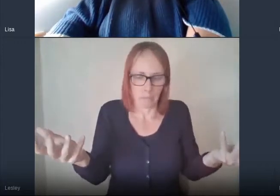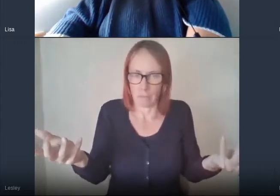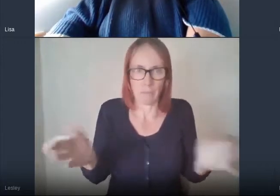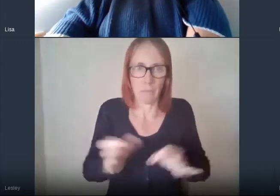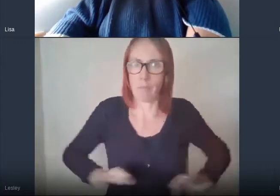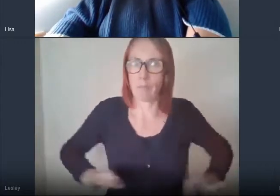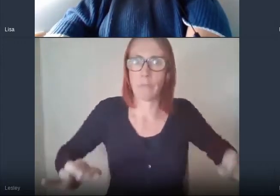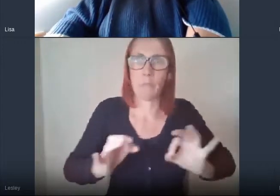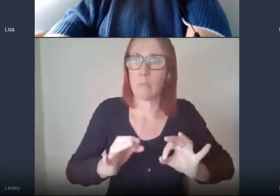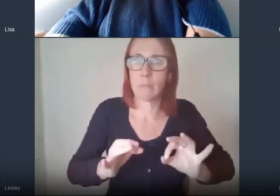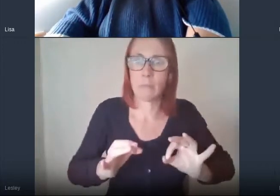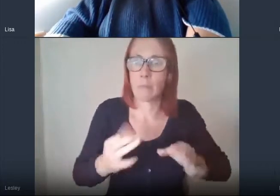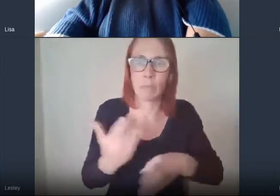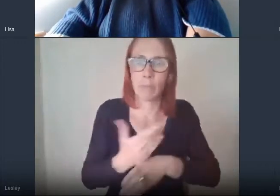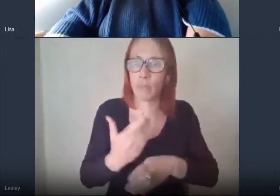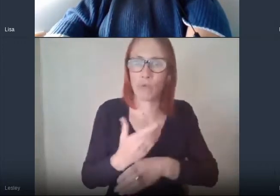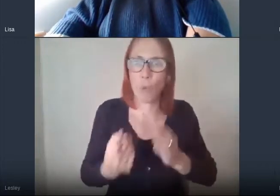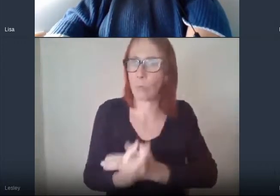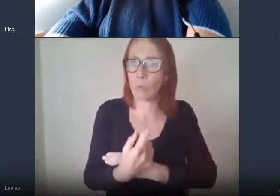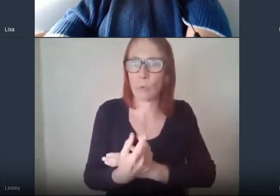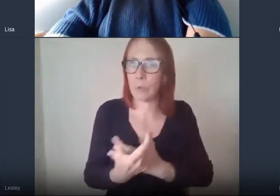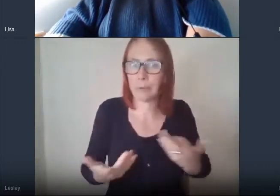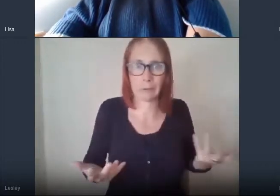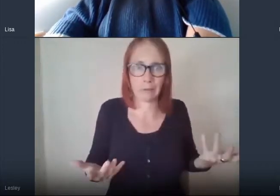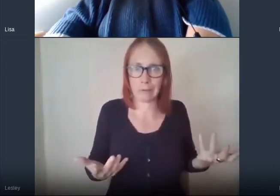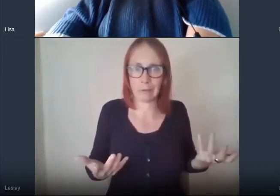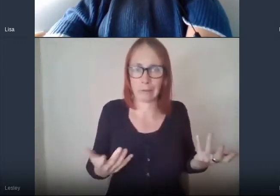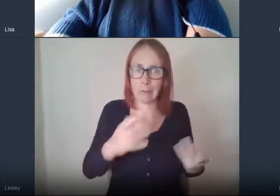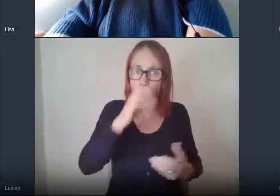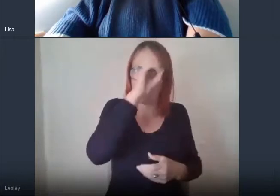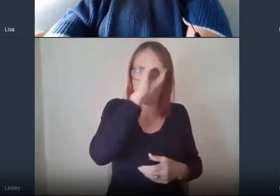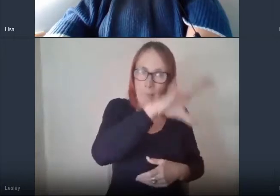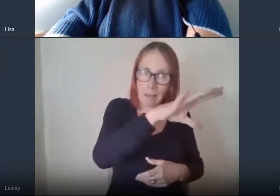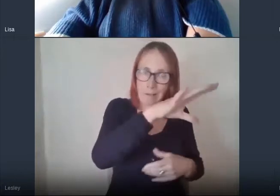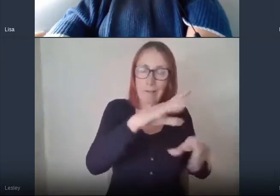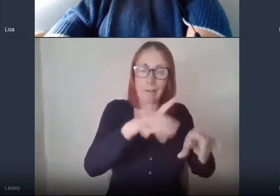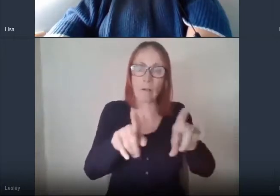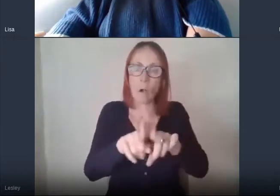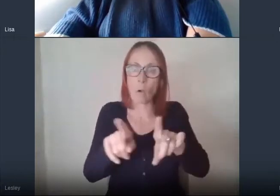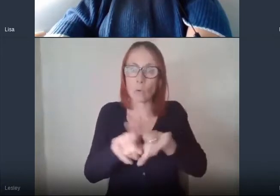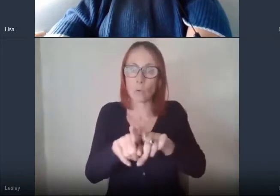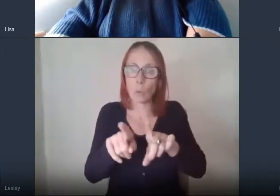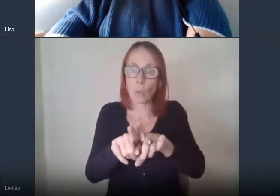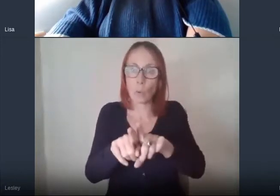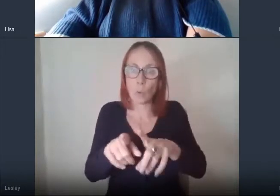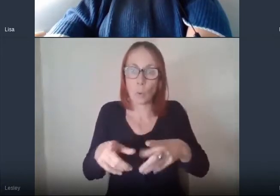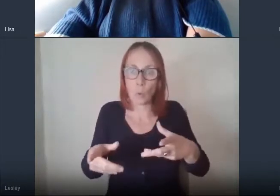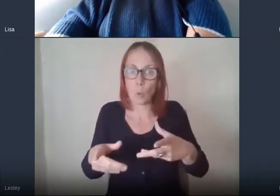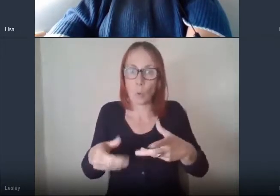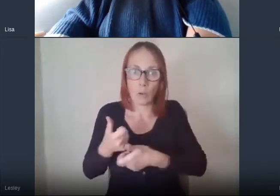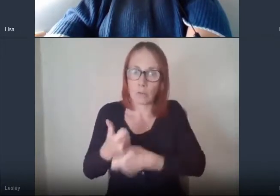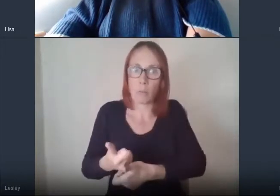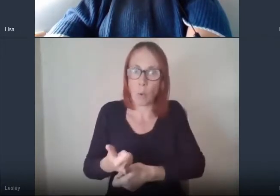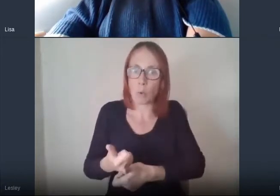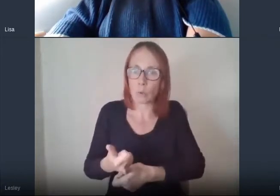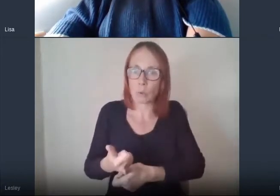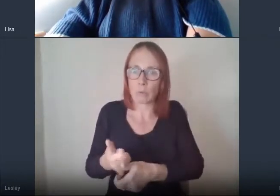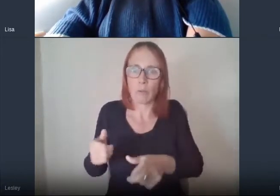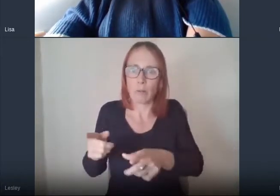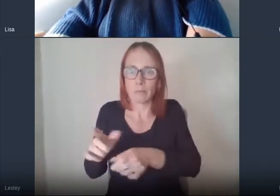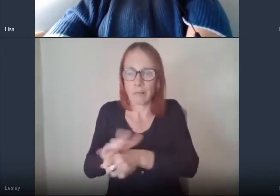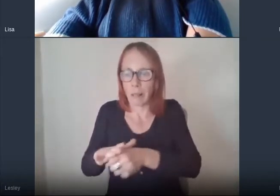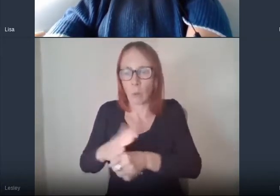job opportunities both within the mining industry itself but also within the support industries and local business